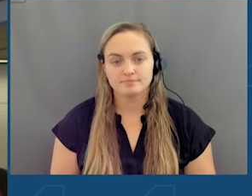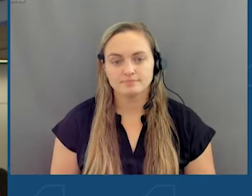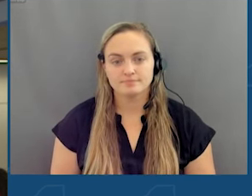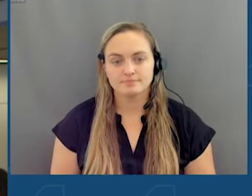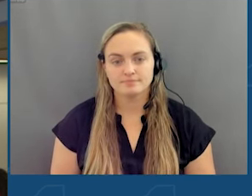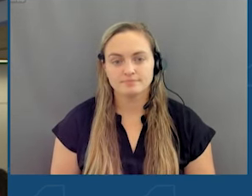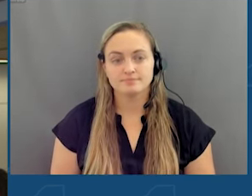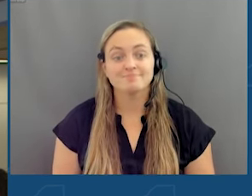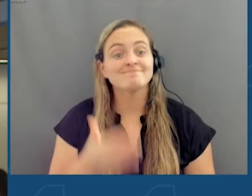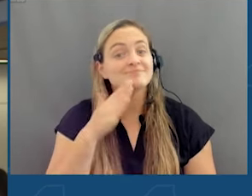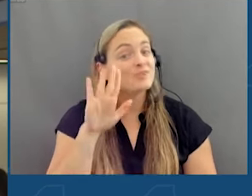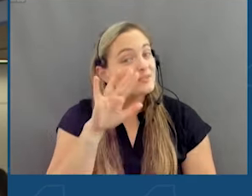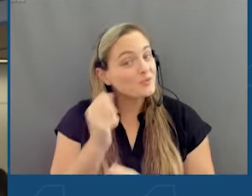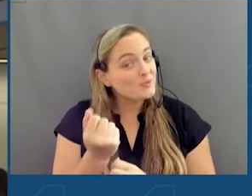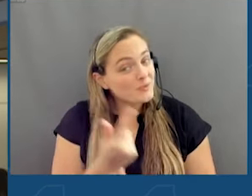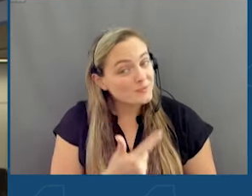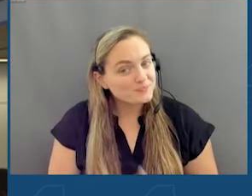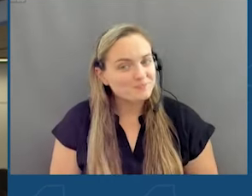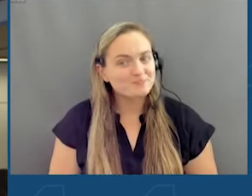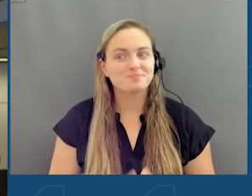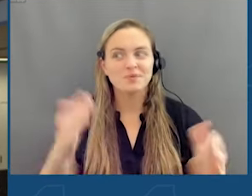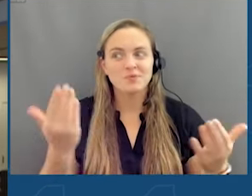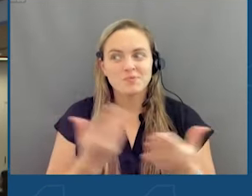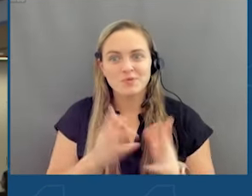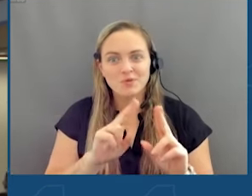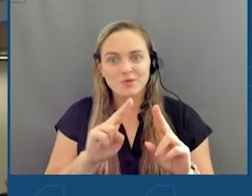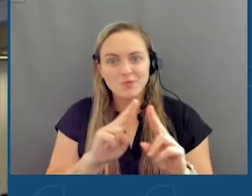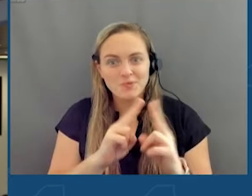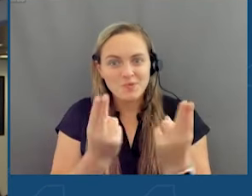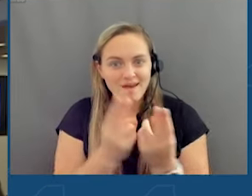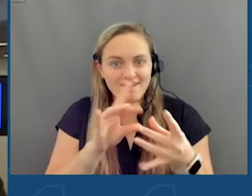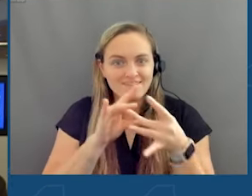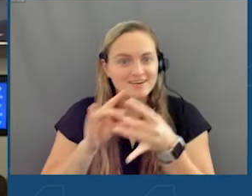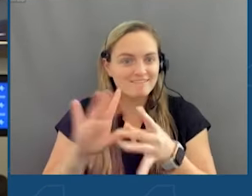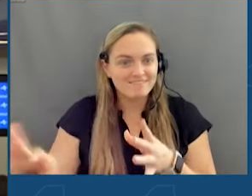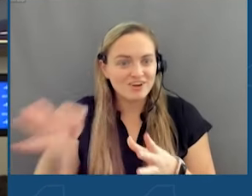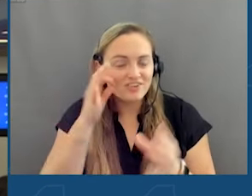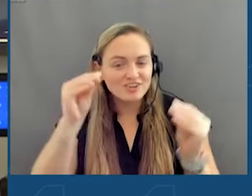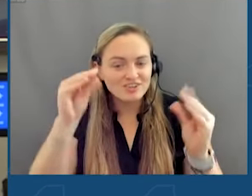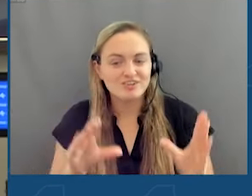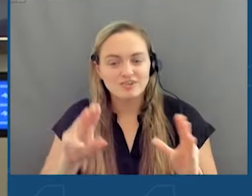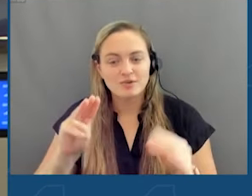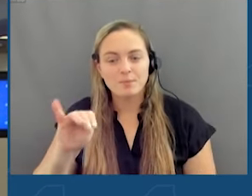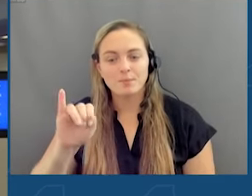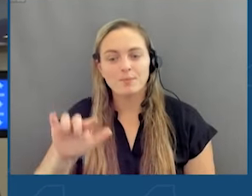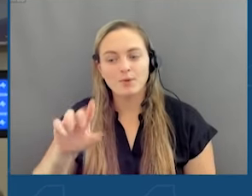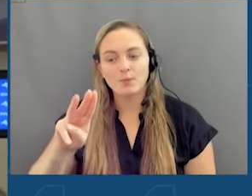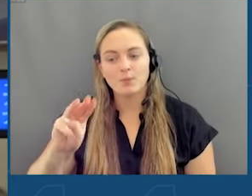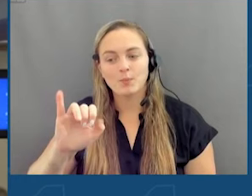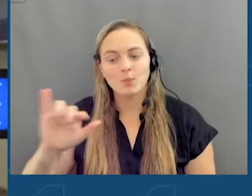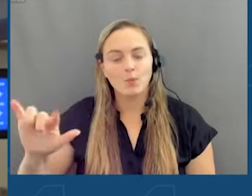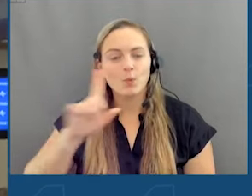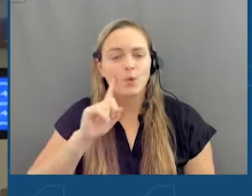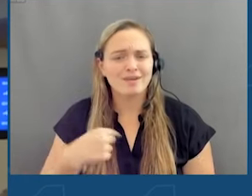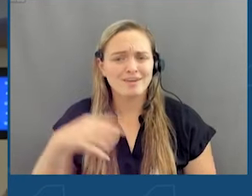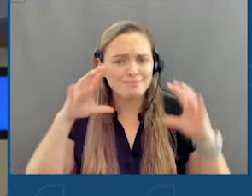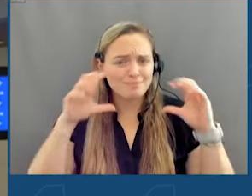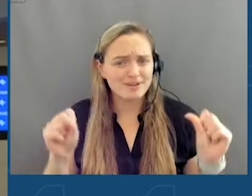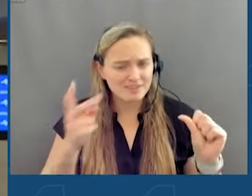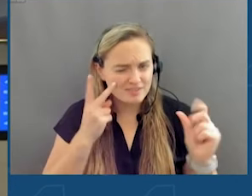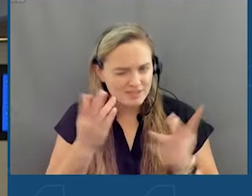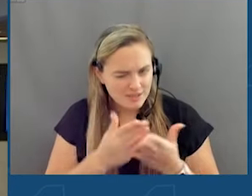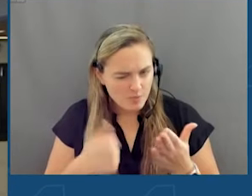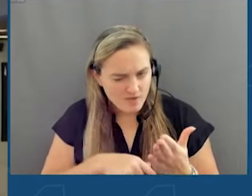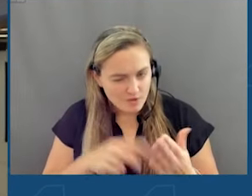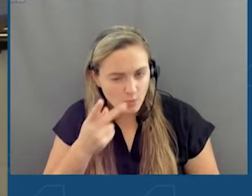Good afternoon, everyone, and welcome to the United Federation of Teachers. My name is Michael Mulgrew, and I'm the President. And if you see some of us wearing